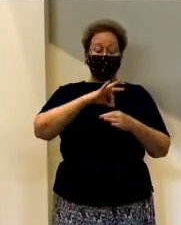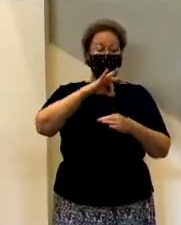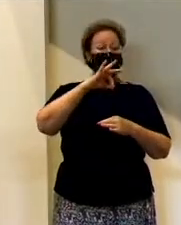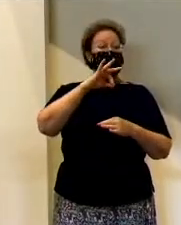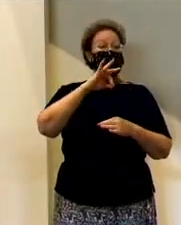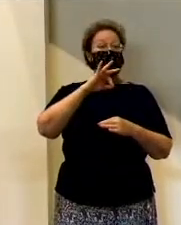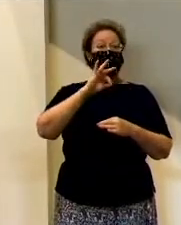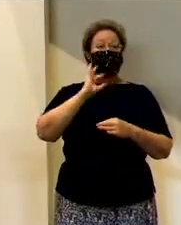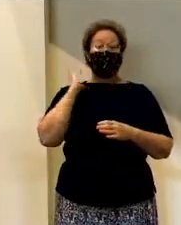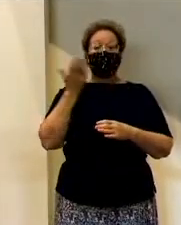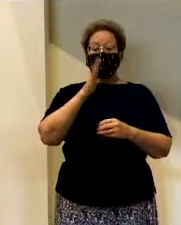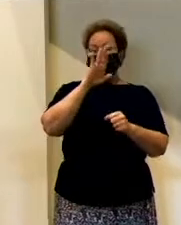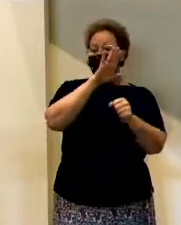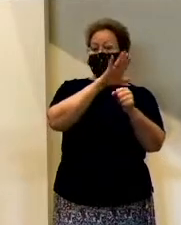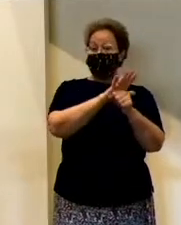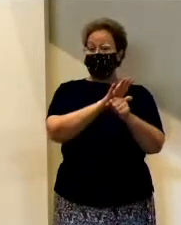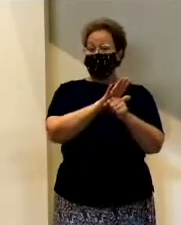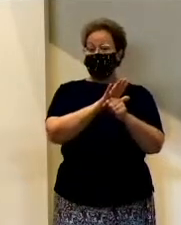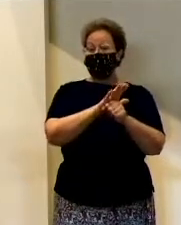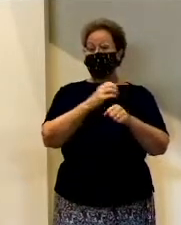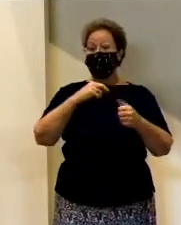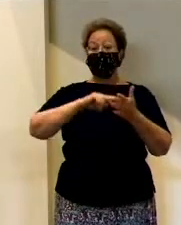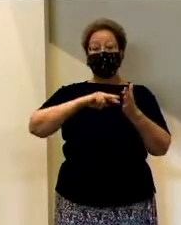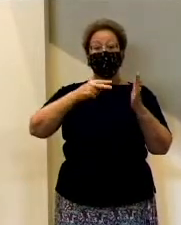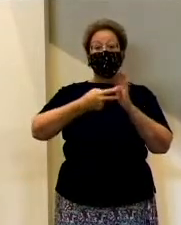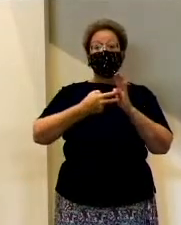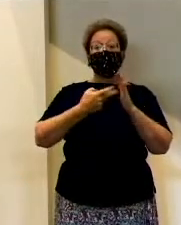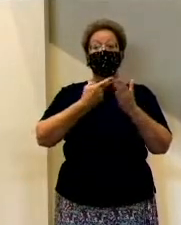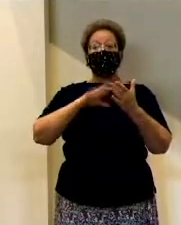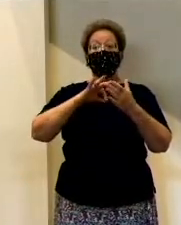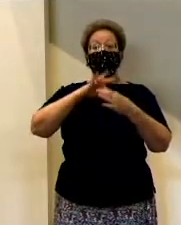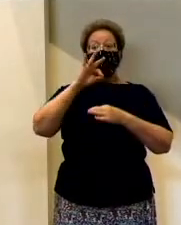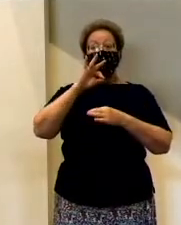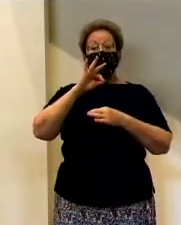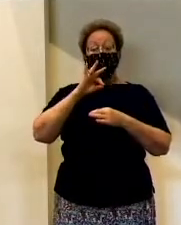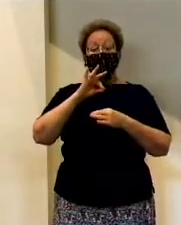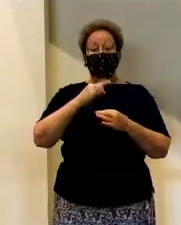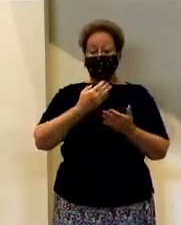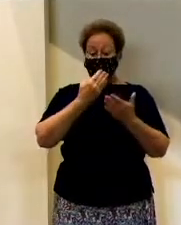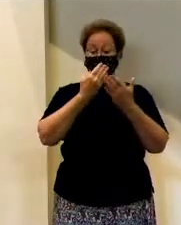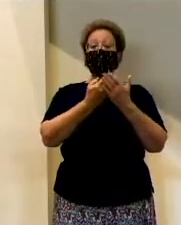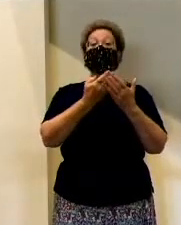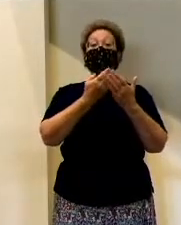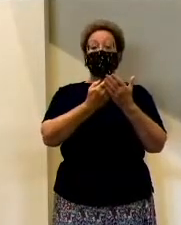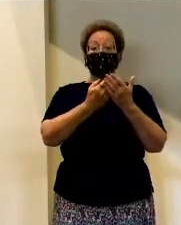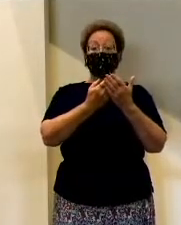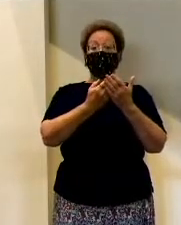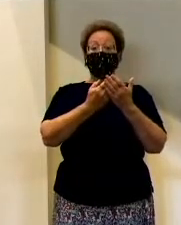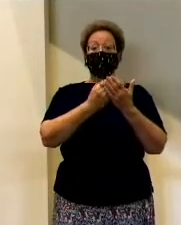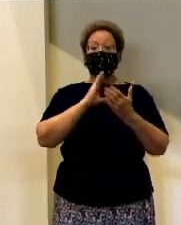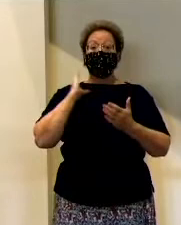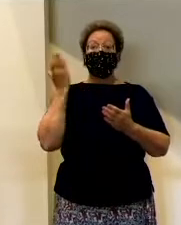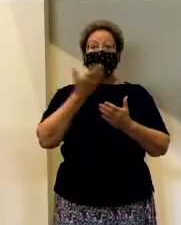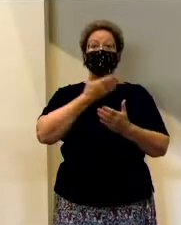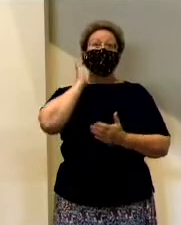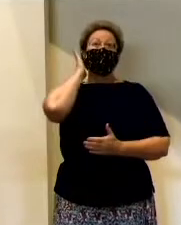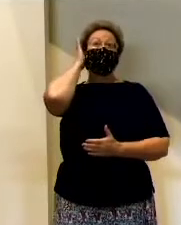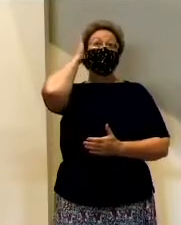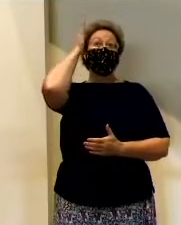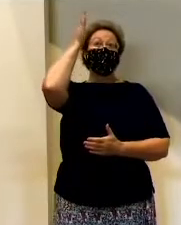is our seal, which means that the Holy Spirit is a deposit, a deposit guaranteeing our eternal